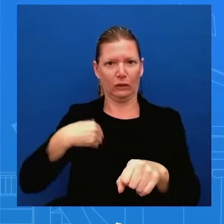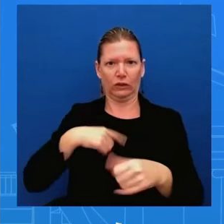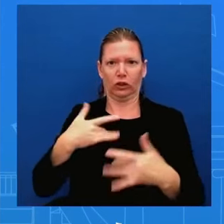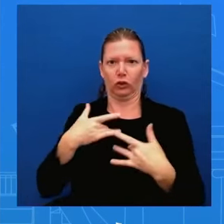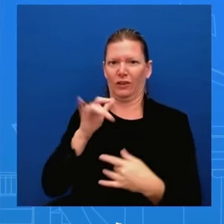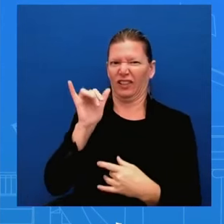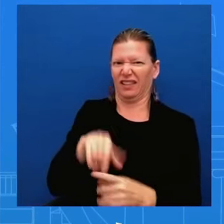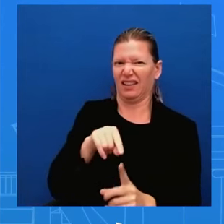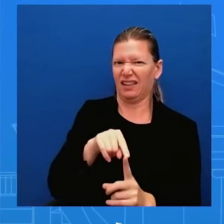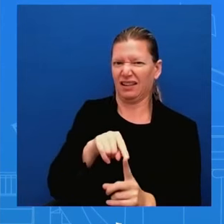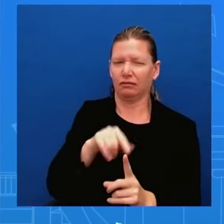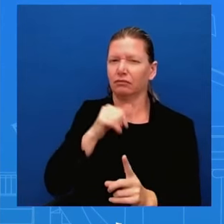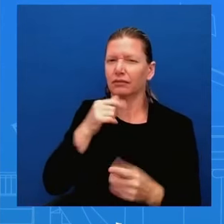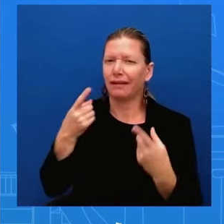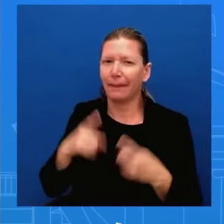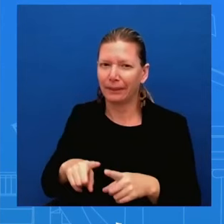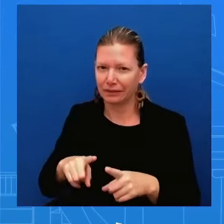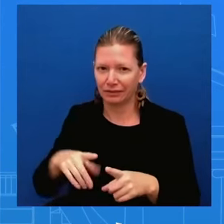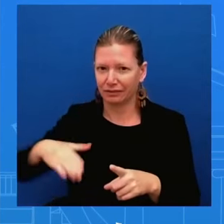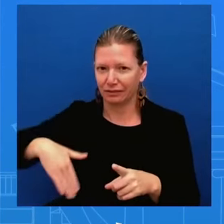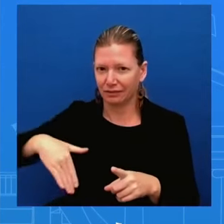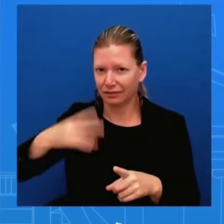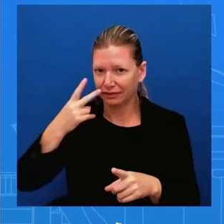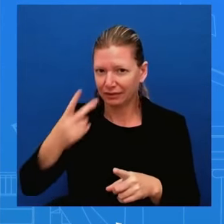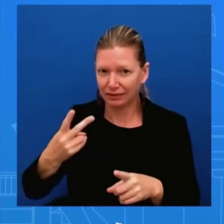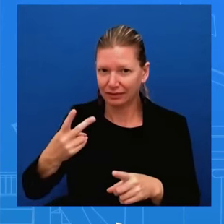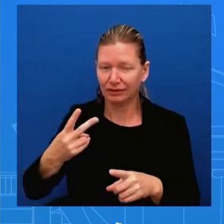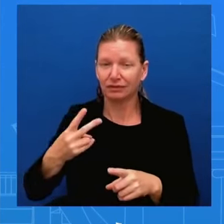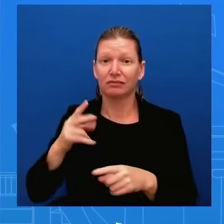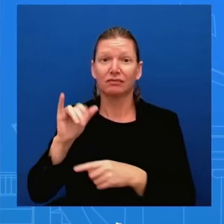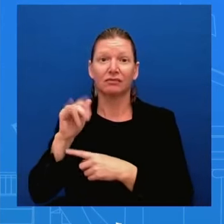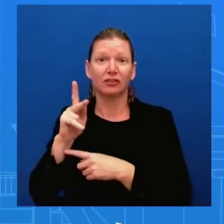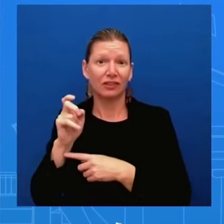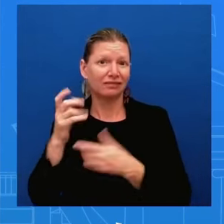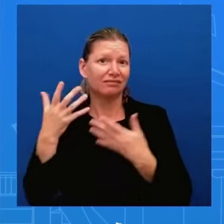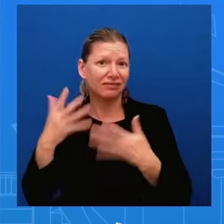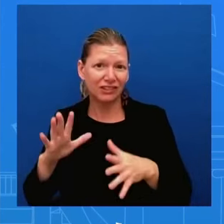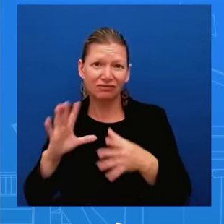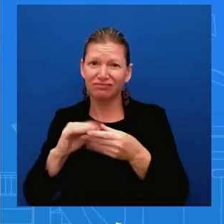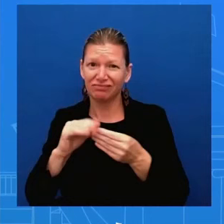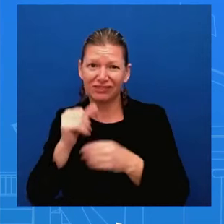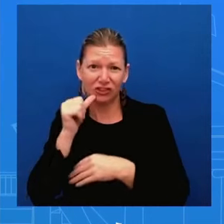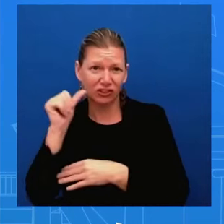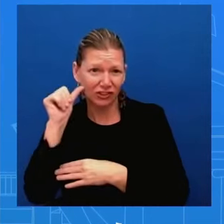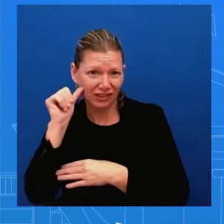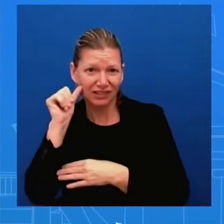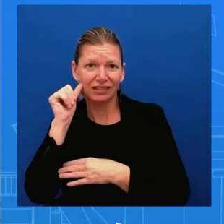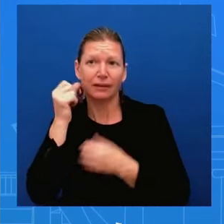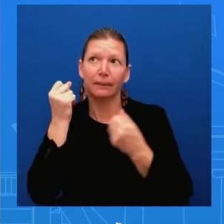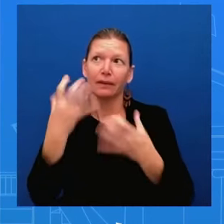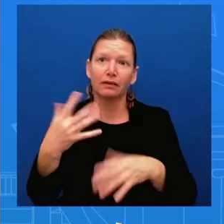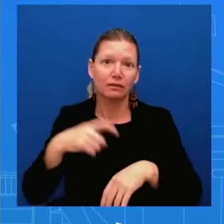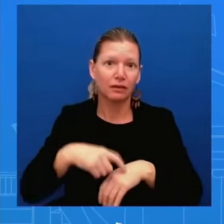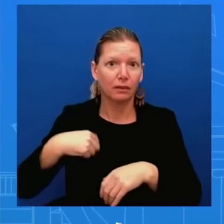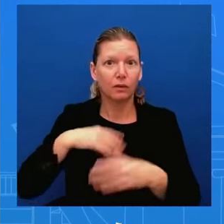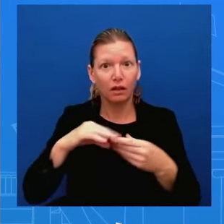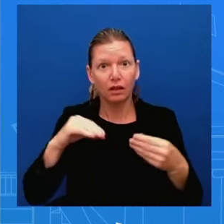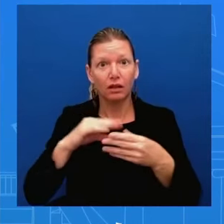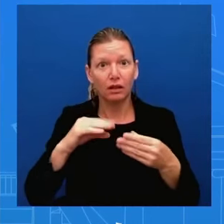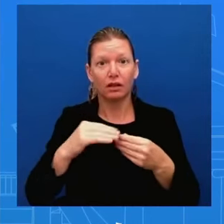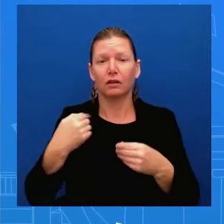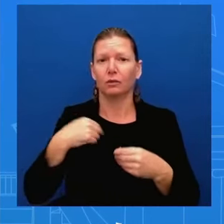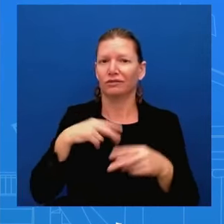us we of course are monitoring the situation our our long-standing concerns over potential